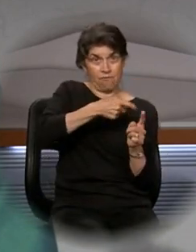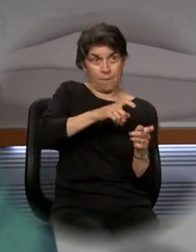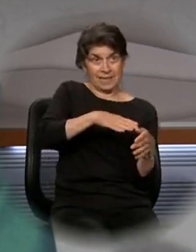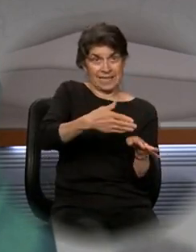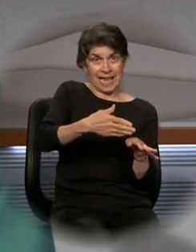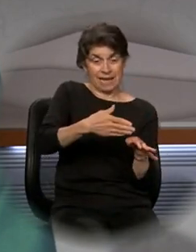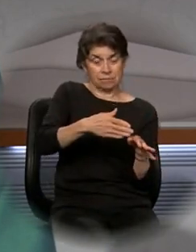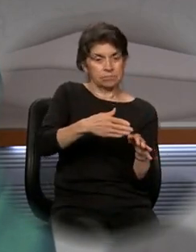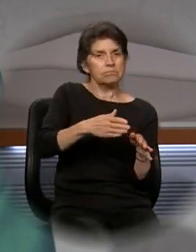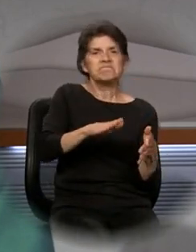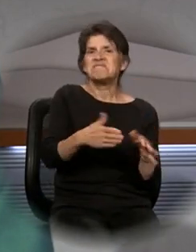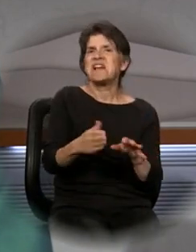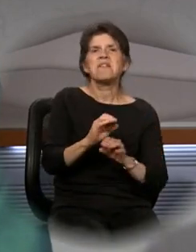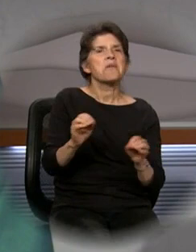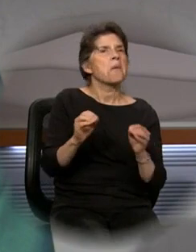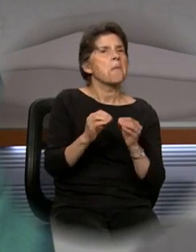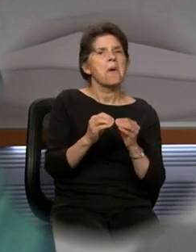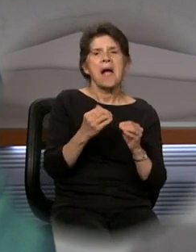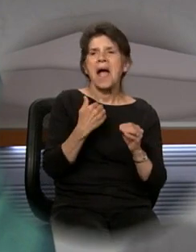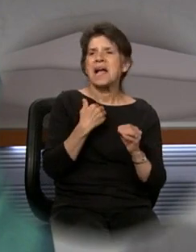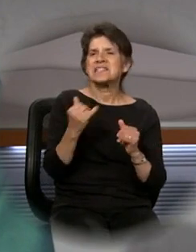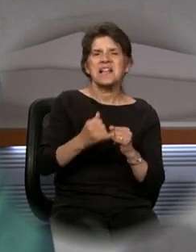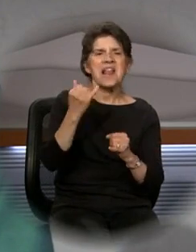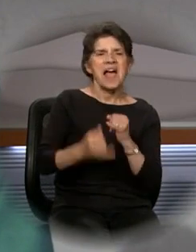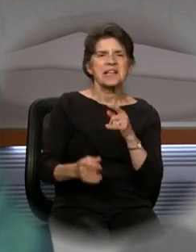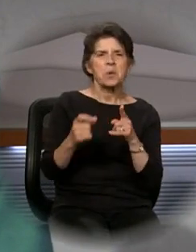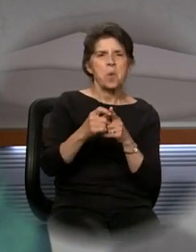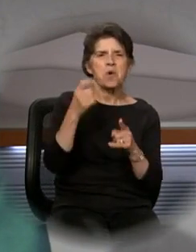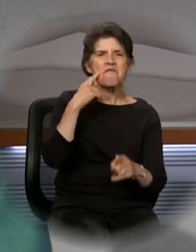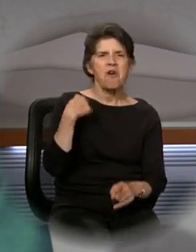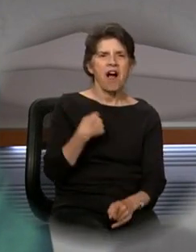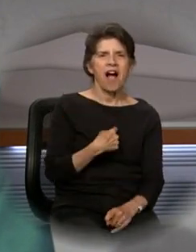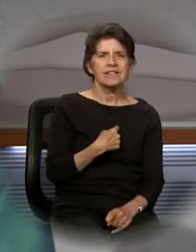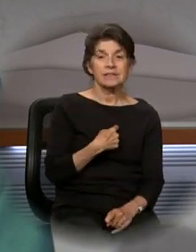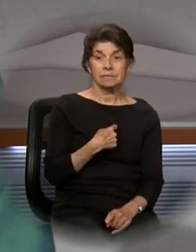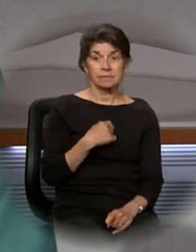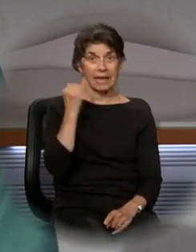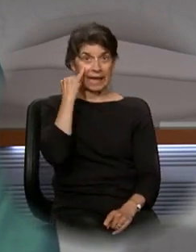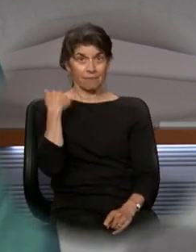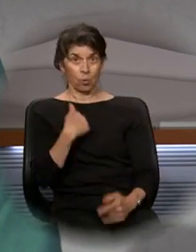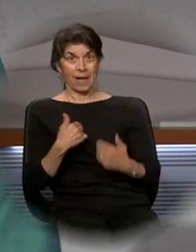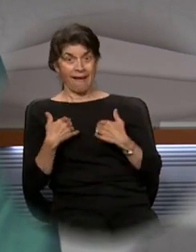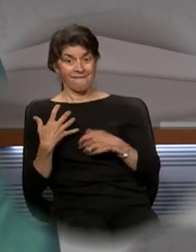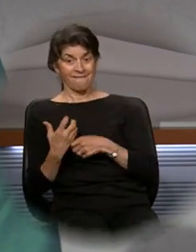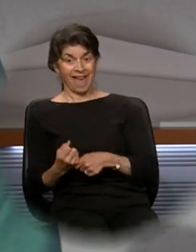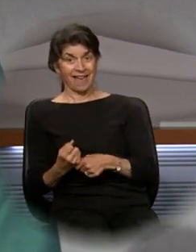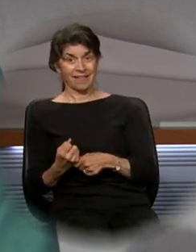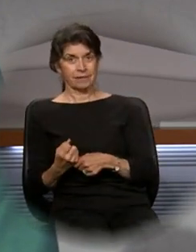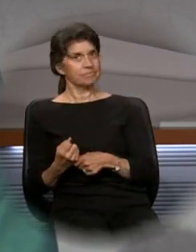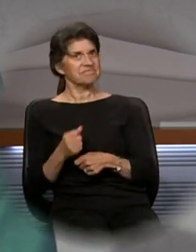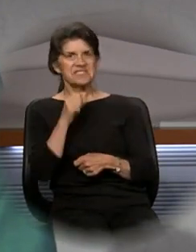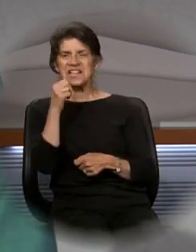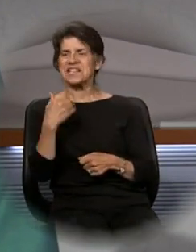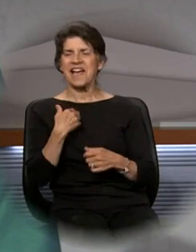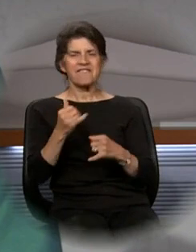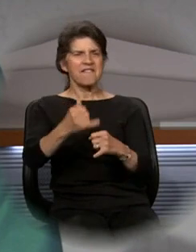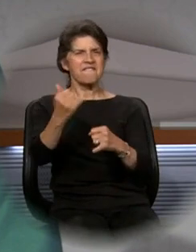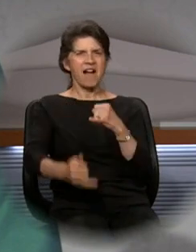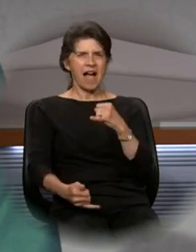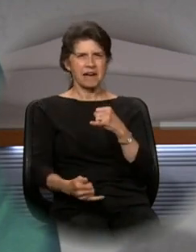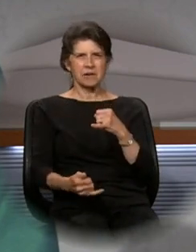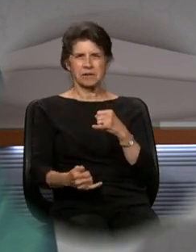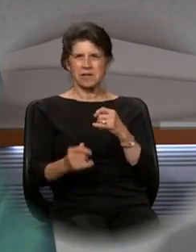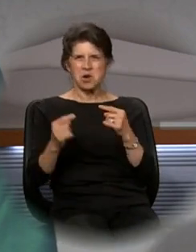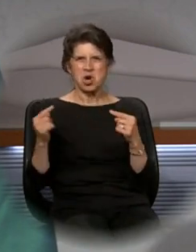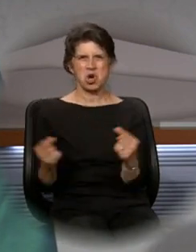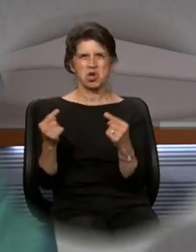that death no longer has the last word for any one of us as people of faith. It does not have the final sting,